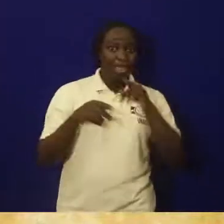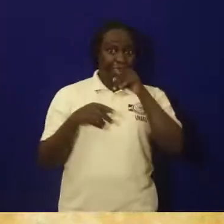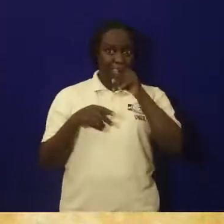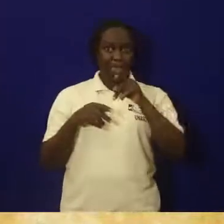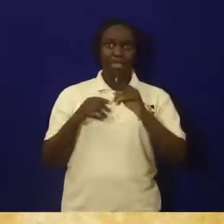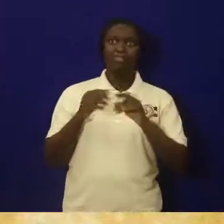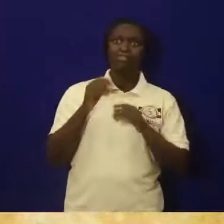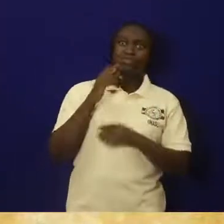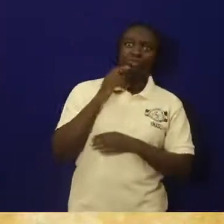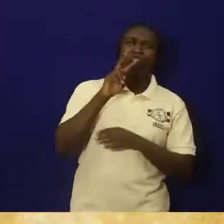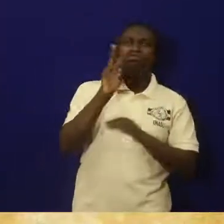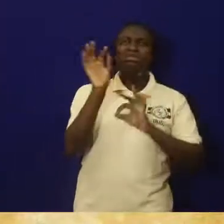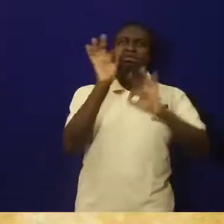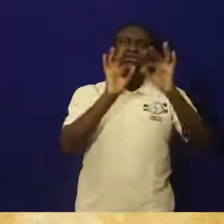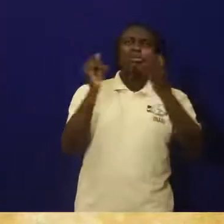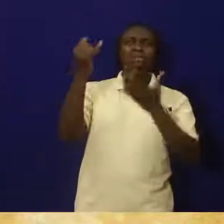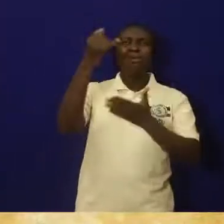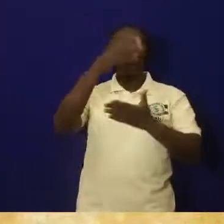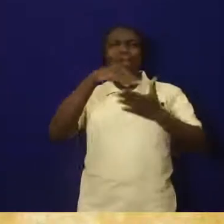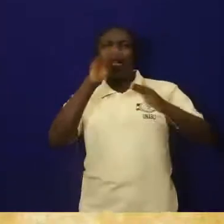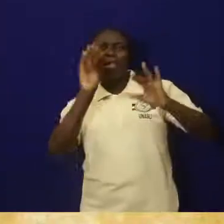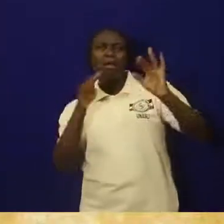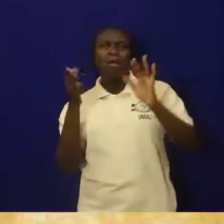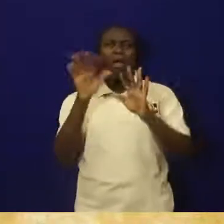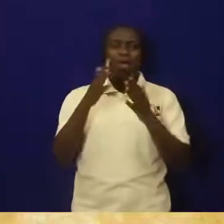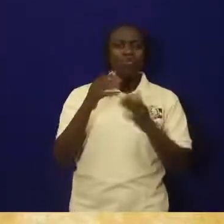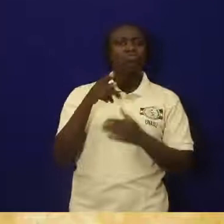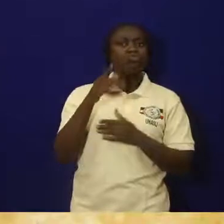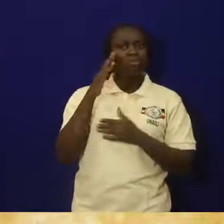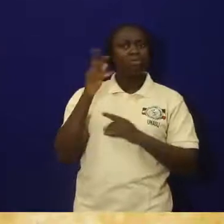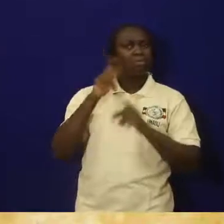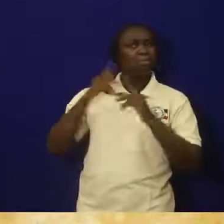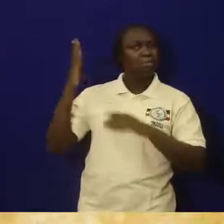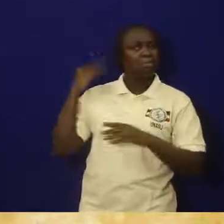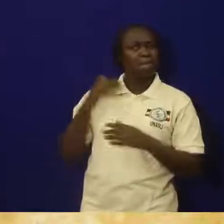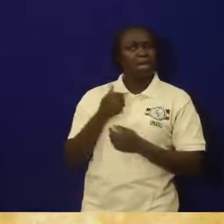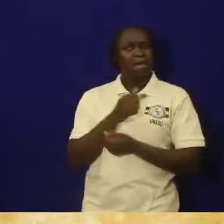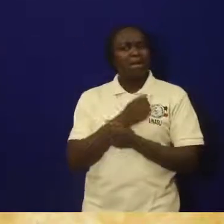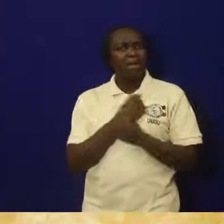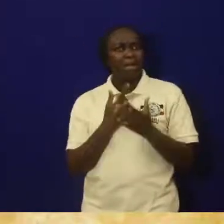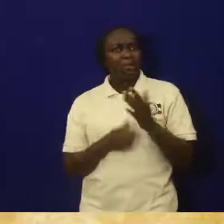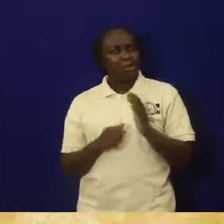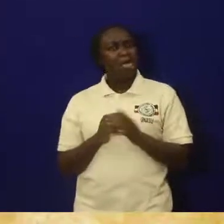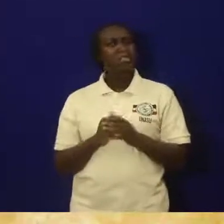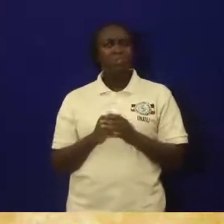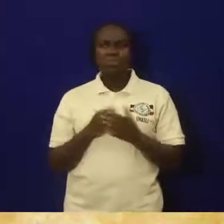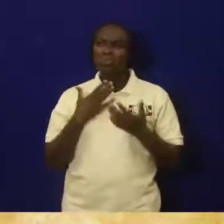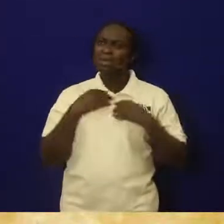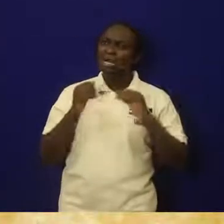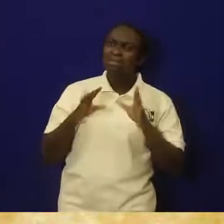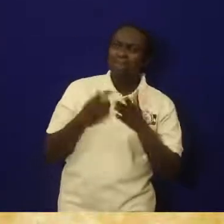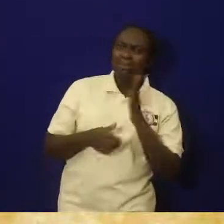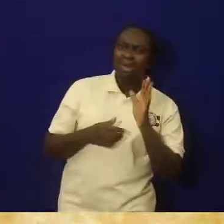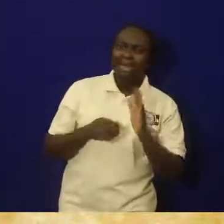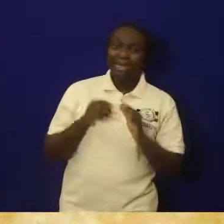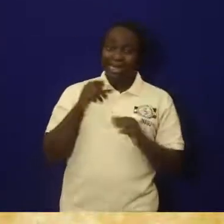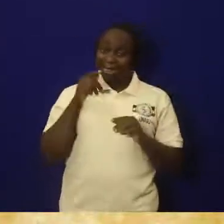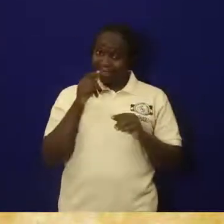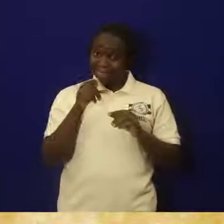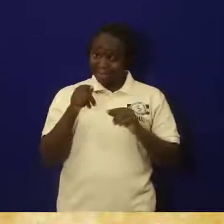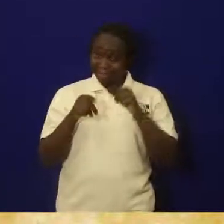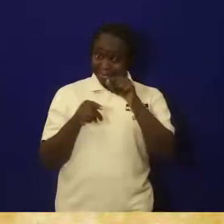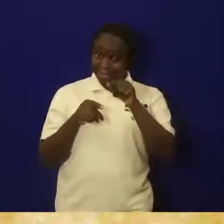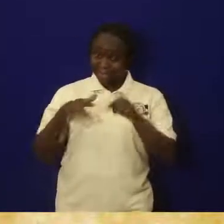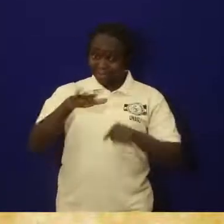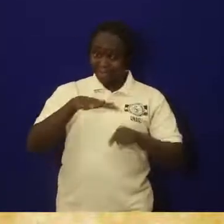the type of life these people lived, what they liked and what they didn't like. So, nero rock